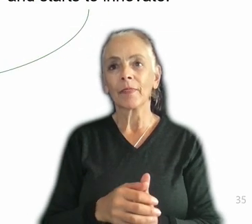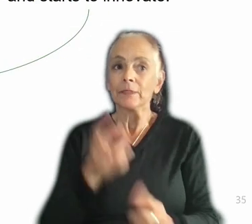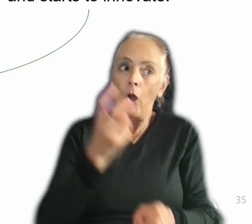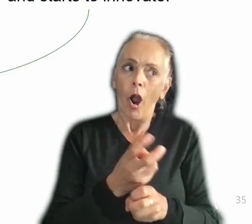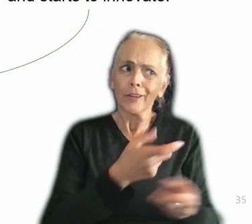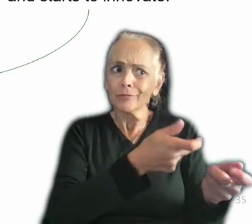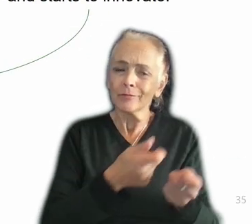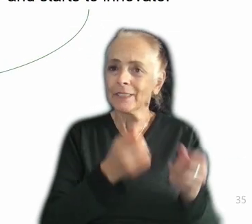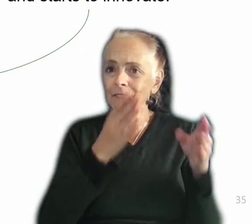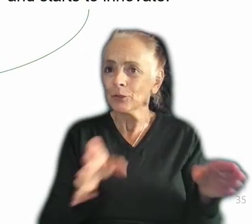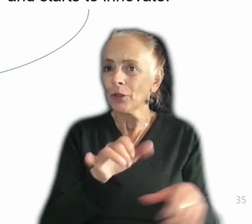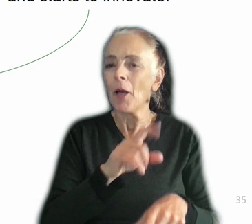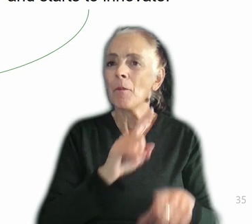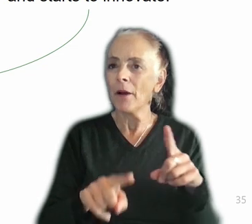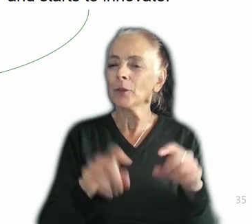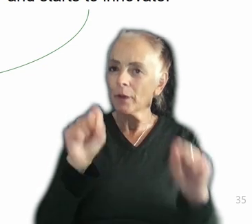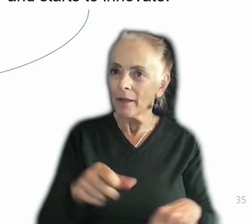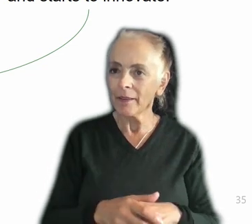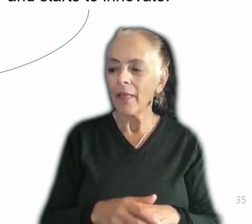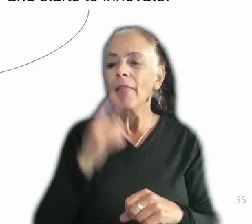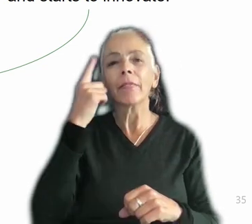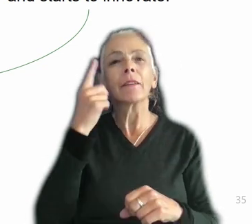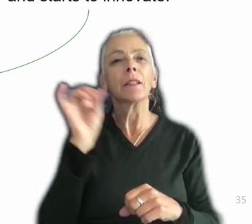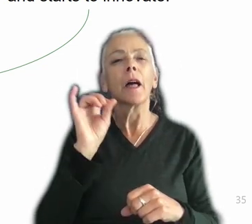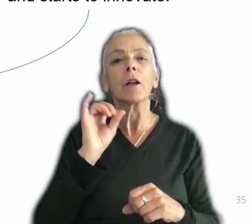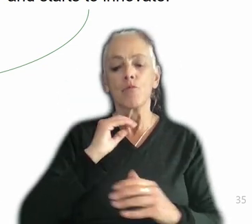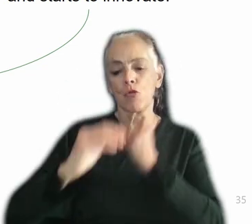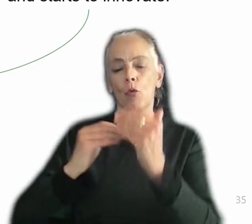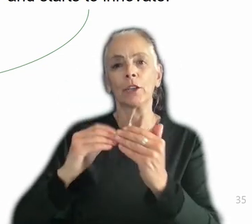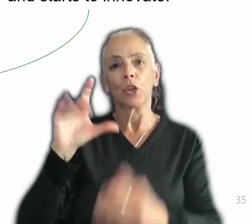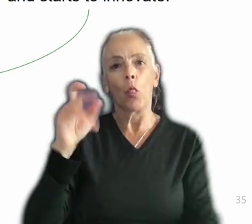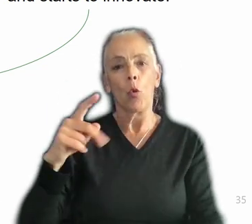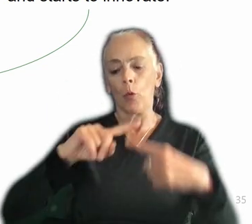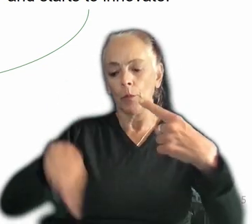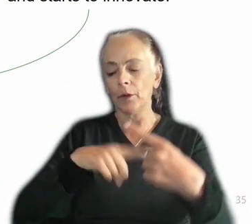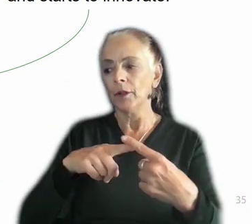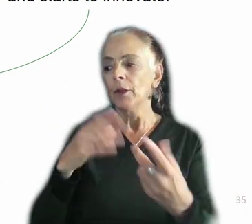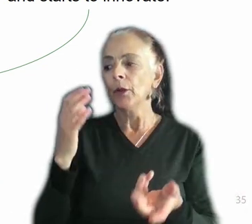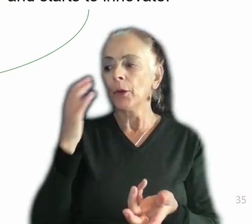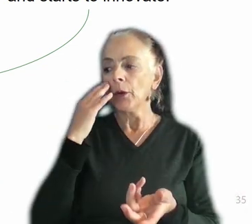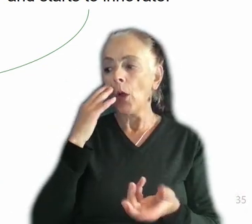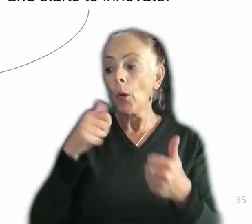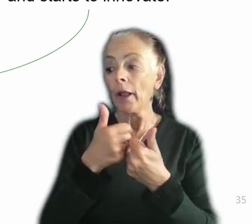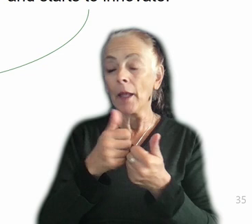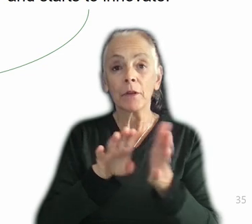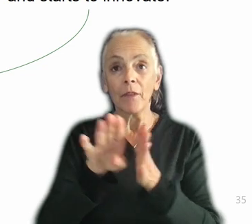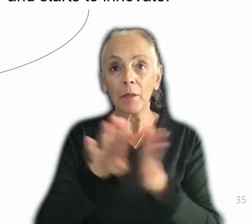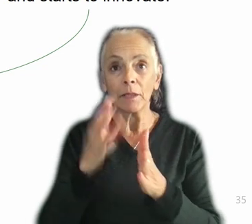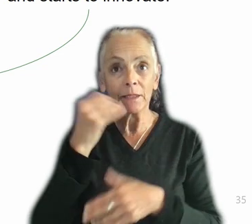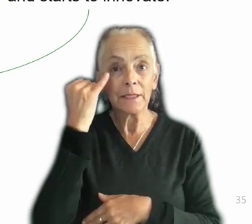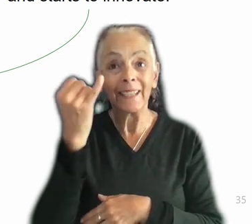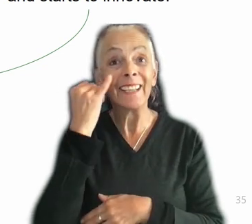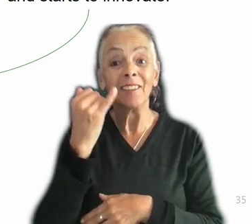progression loop, right? There's a sort of chestnut in game development, which is this idea that if players aren't growing, they're quitting.